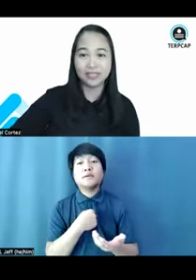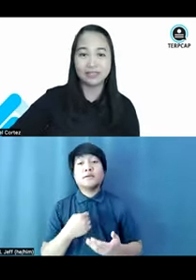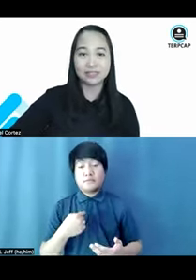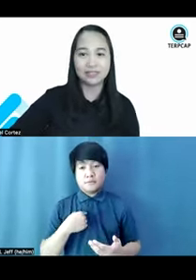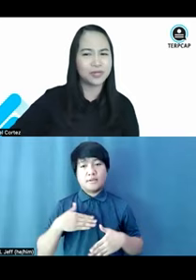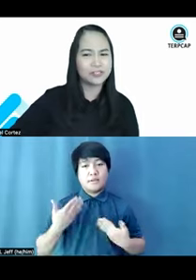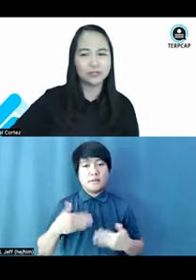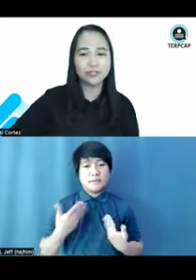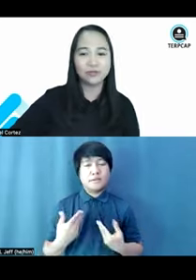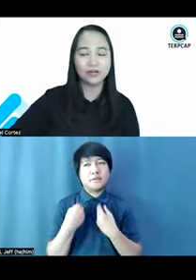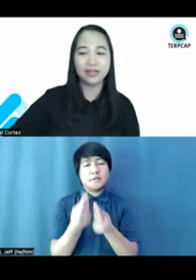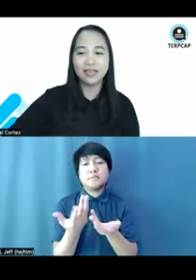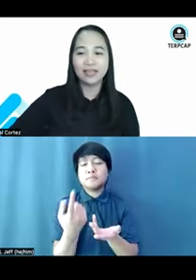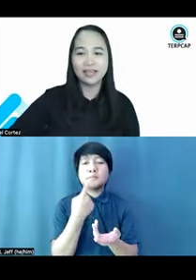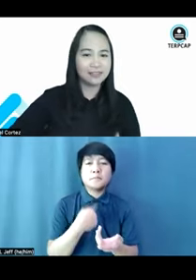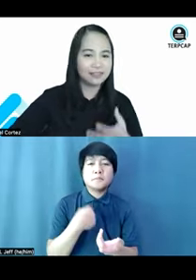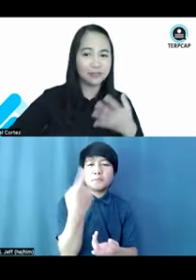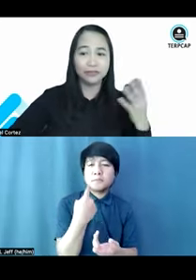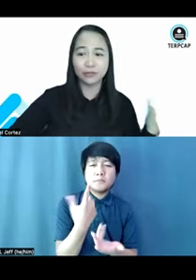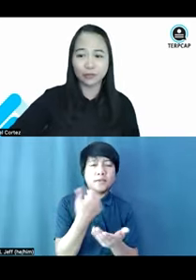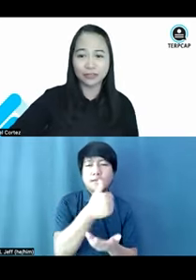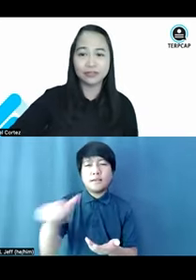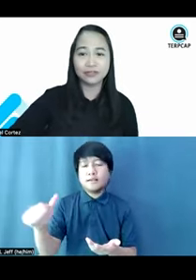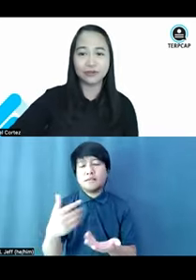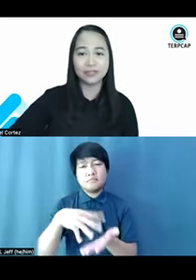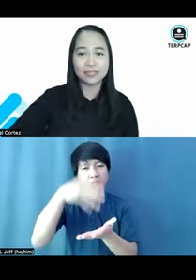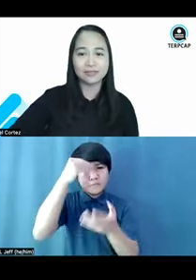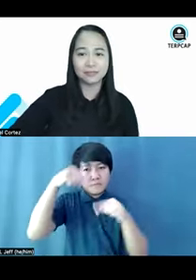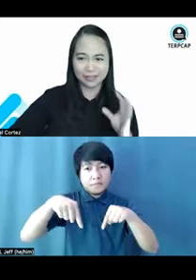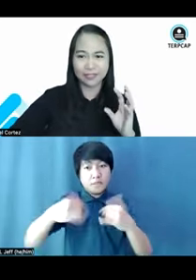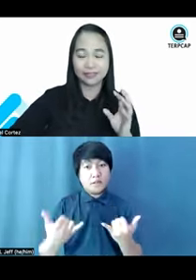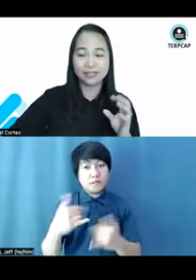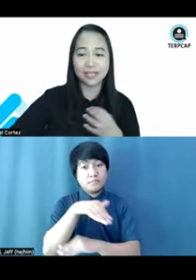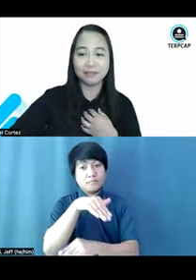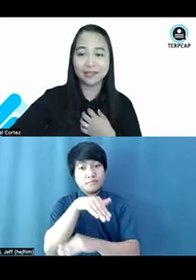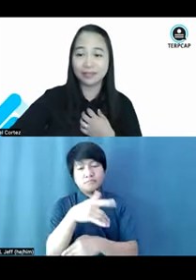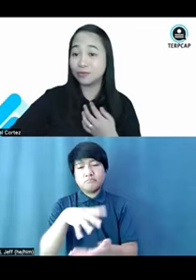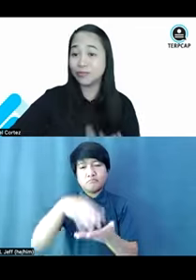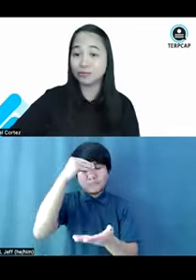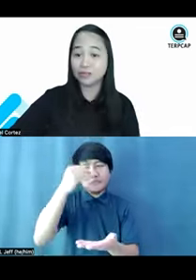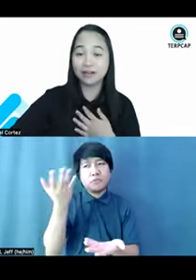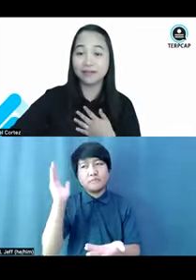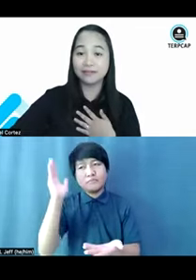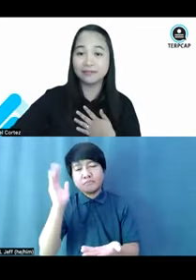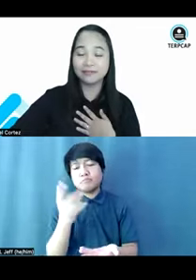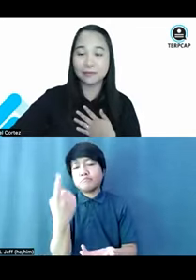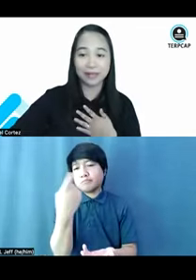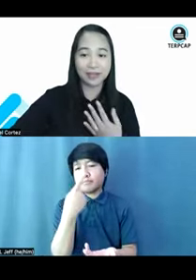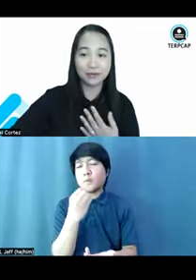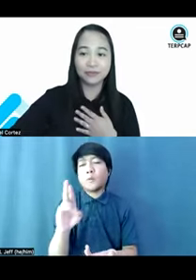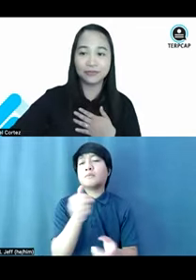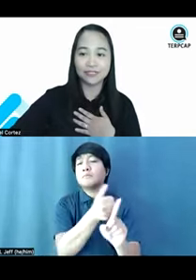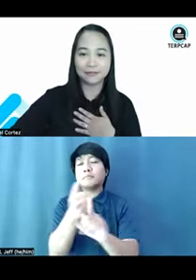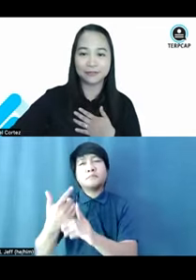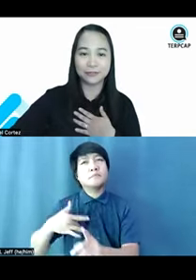accommodate some questions or anything that you've learned from this particular segment that you wish to share or